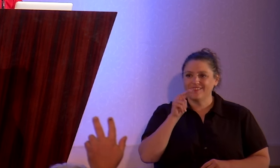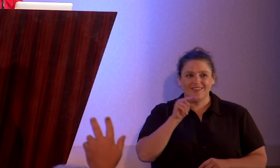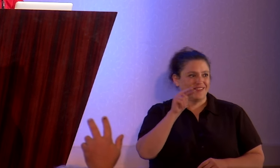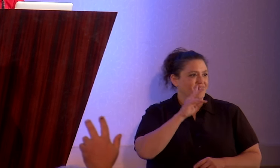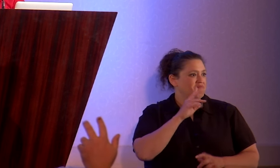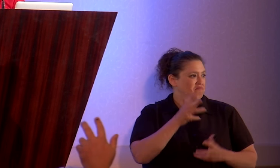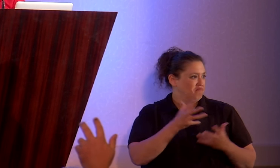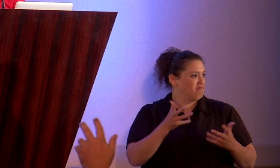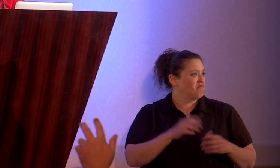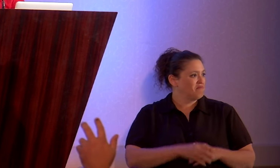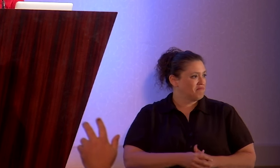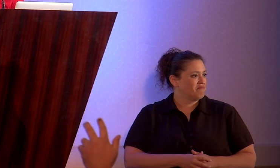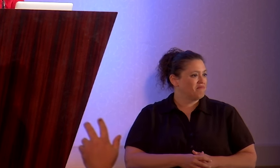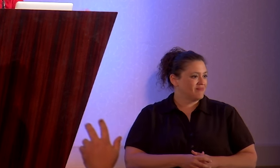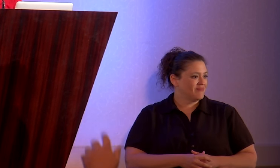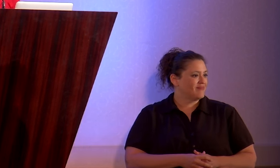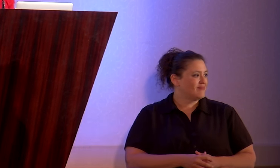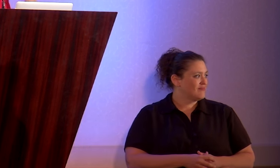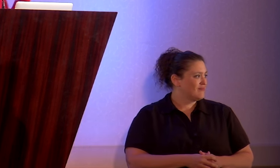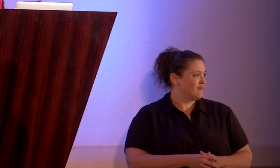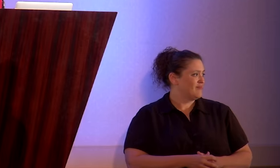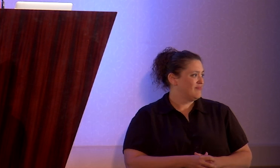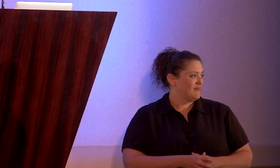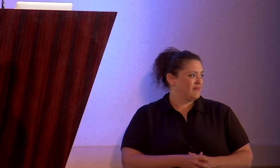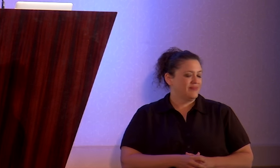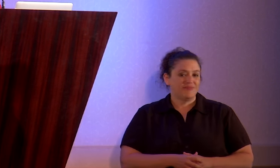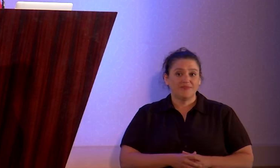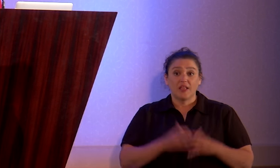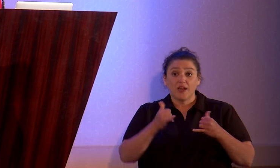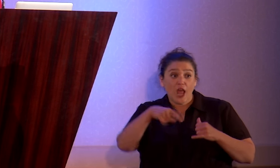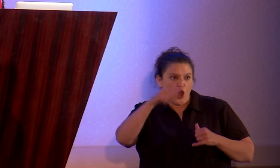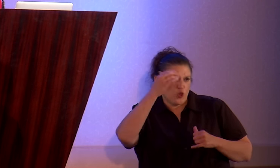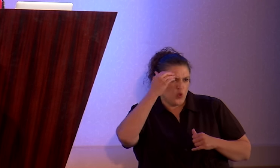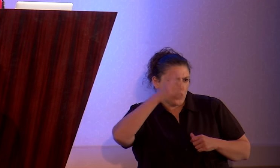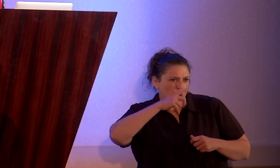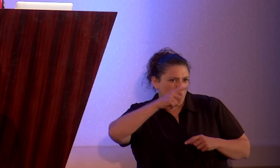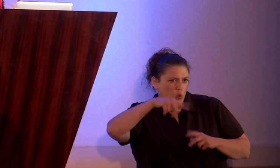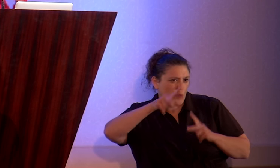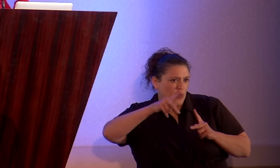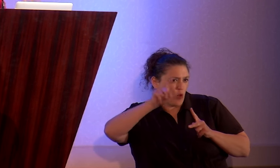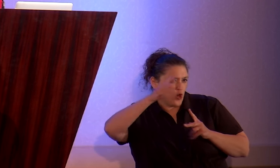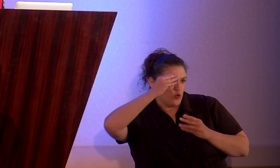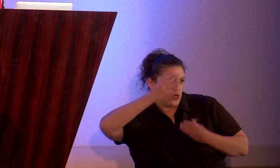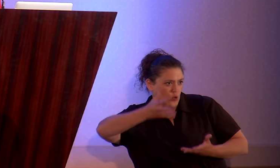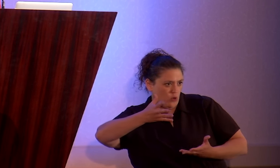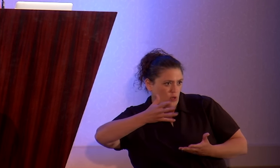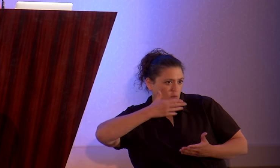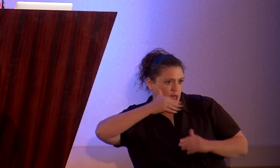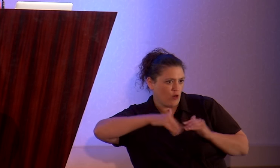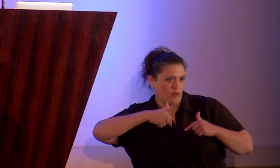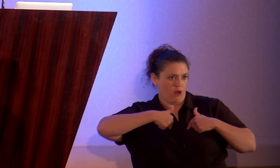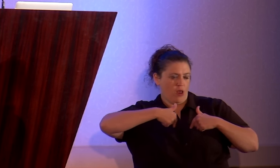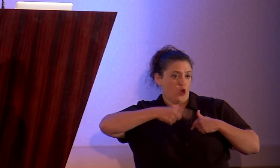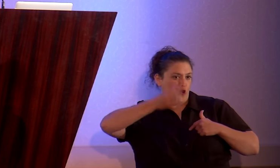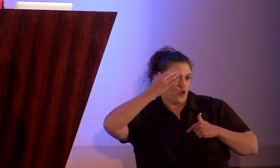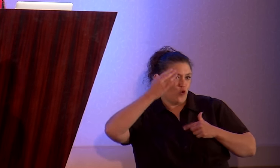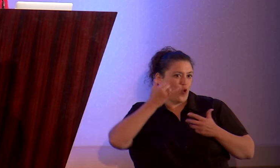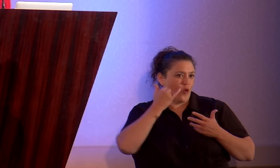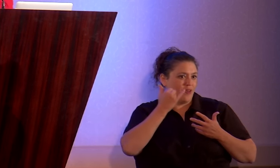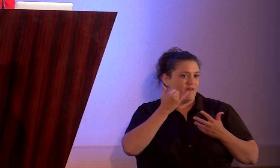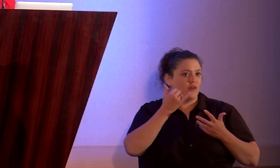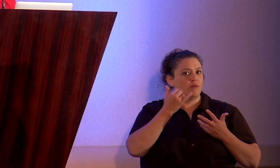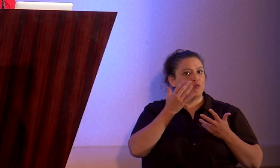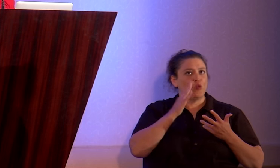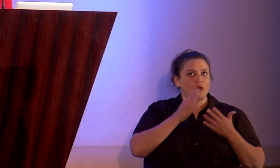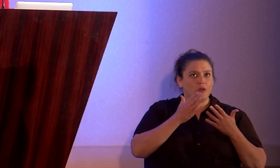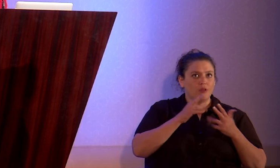happens a fair amount. Now, you know the people you're coming out to better than I do and you know better than I do whether it's likely to be a difficult